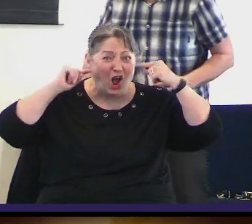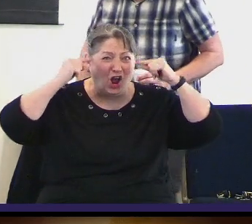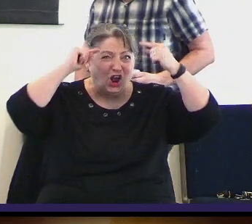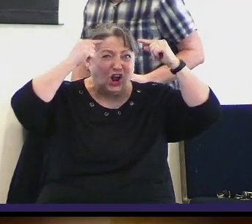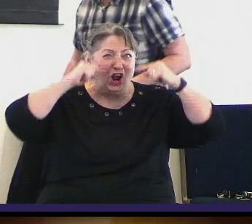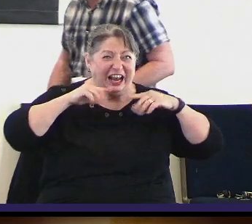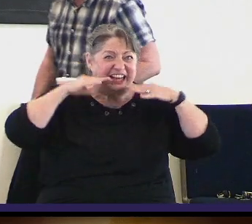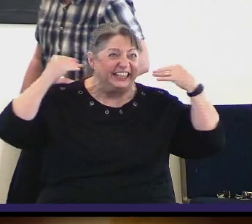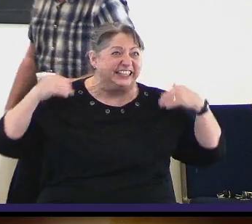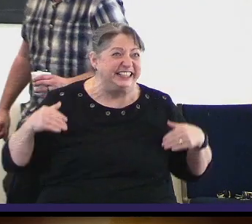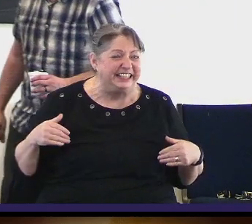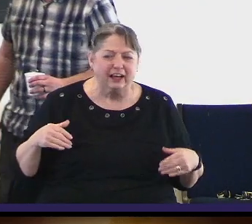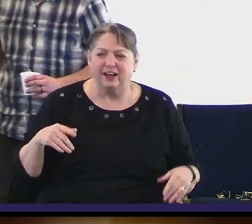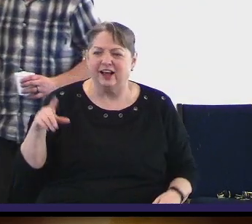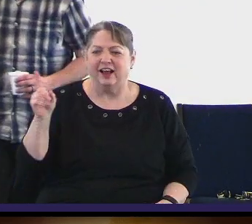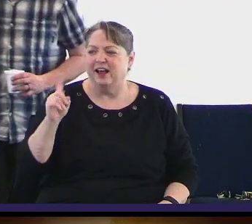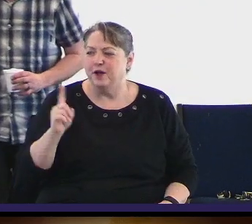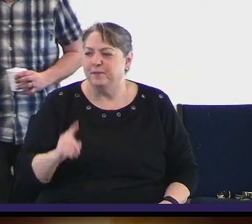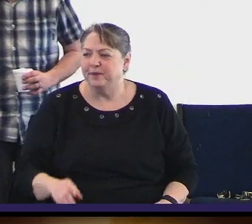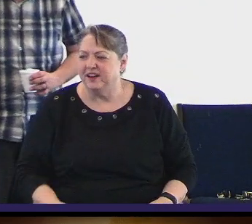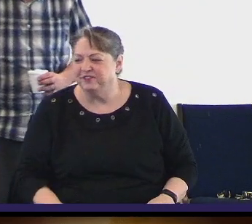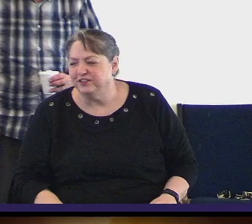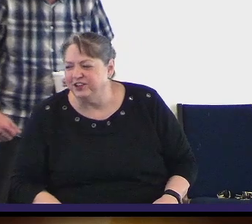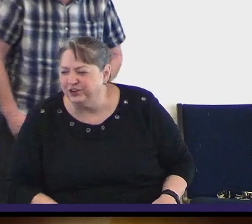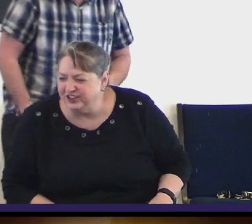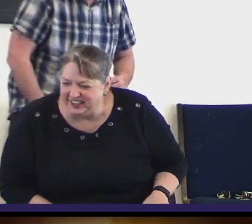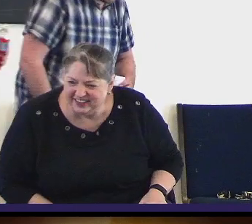Oh, I'm loud enough. You could probably hear me.